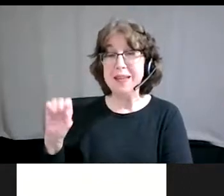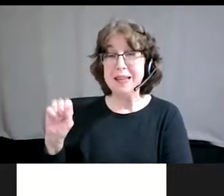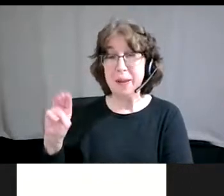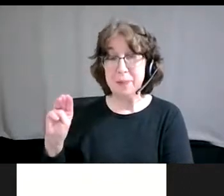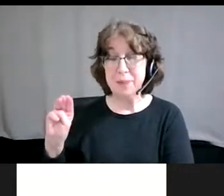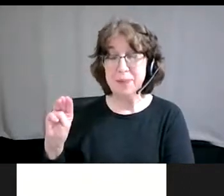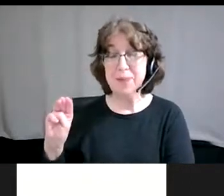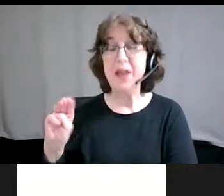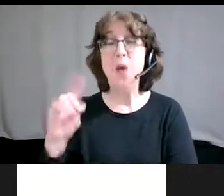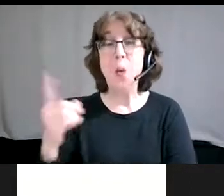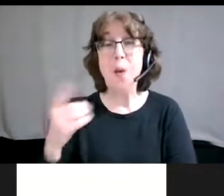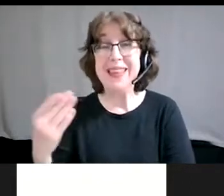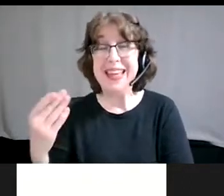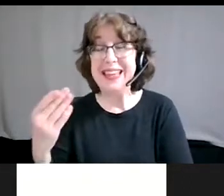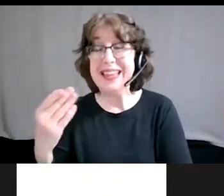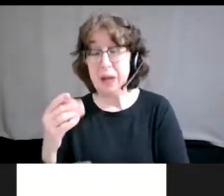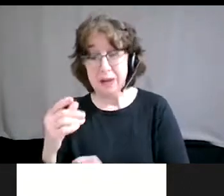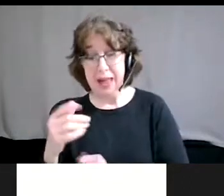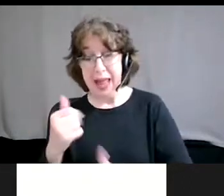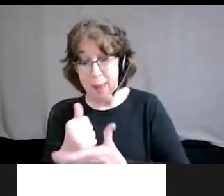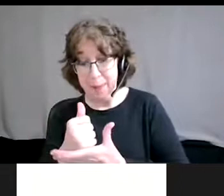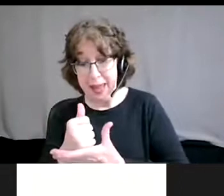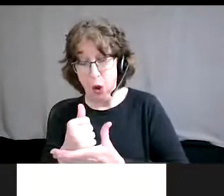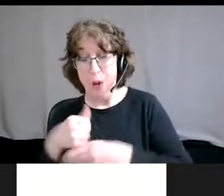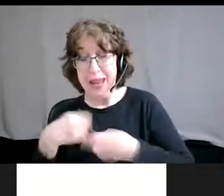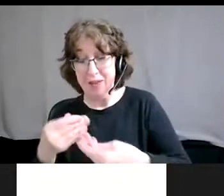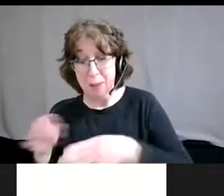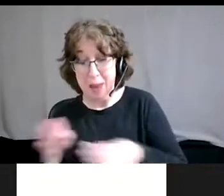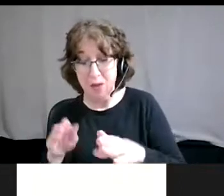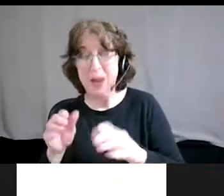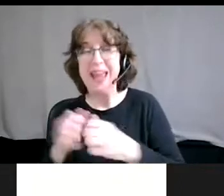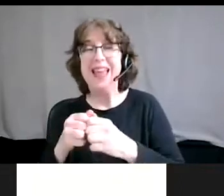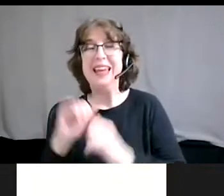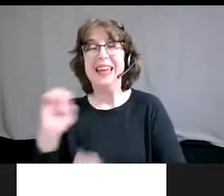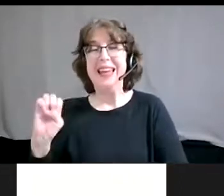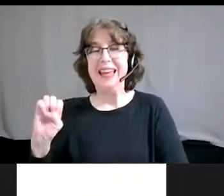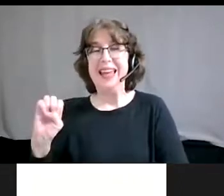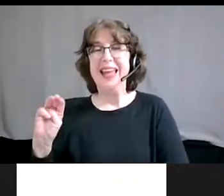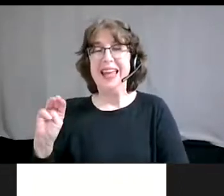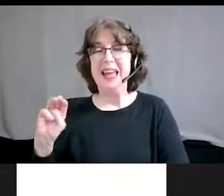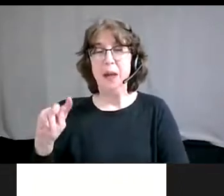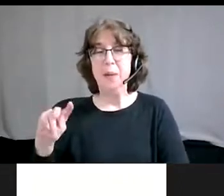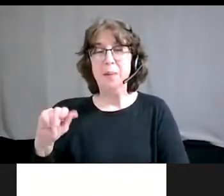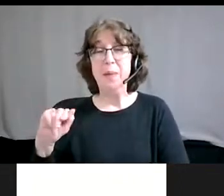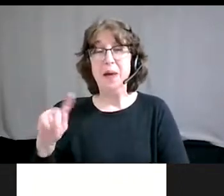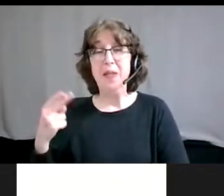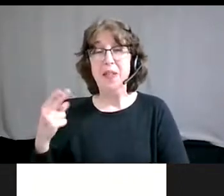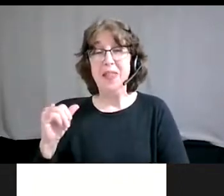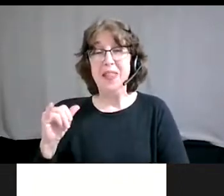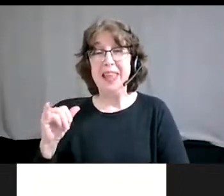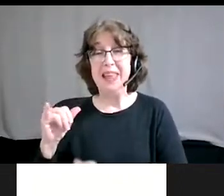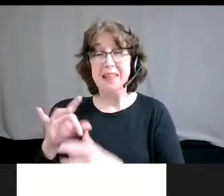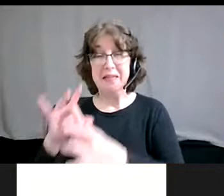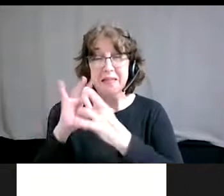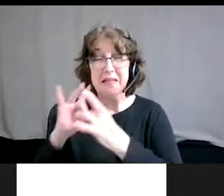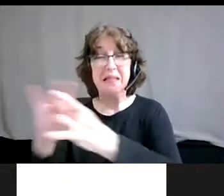helping or giving behavior in humans is empathy. You have to have empathy, but, and people may think that